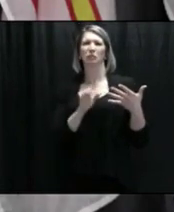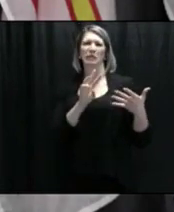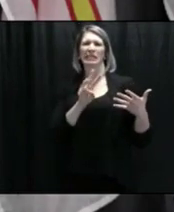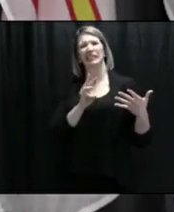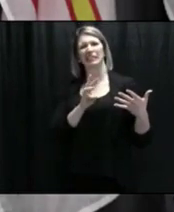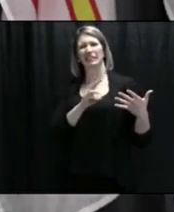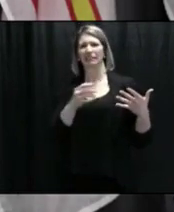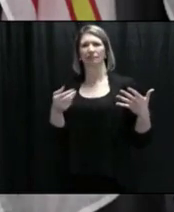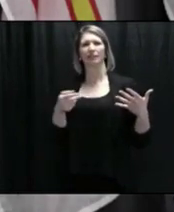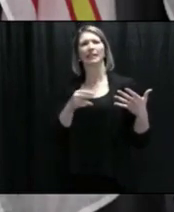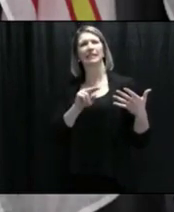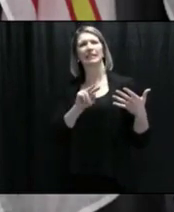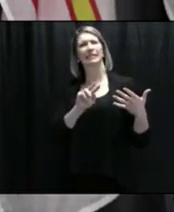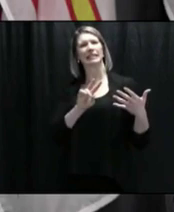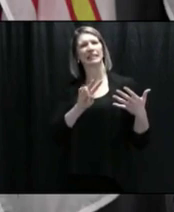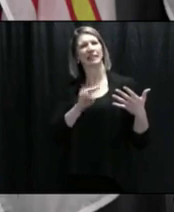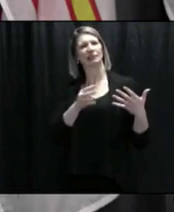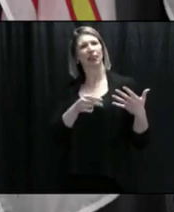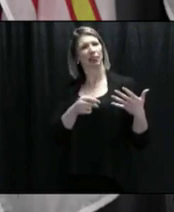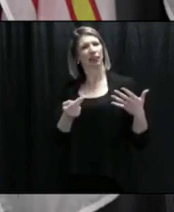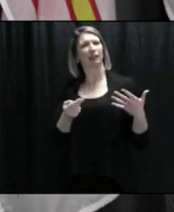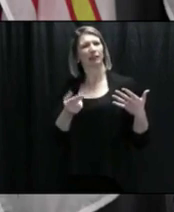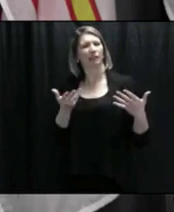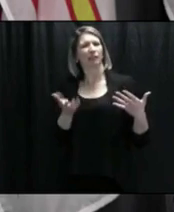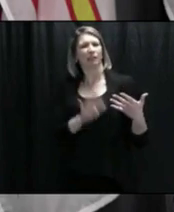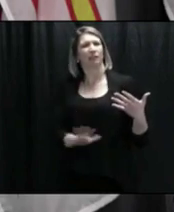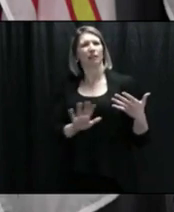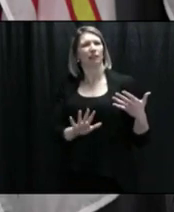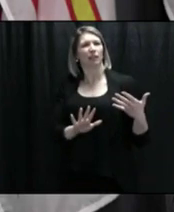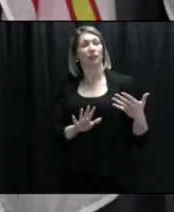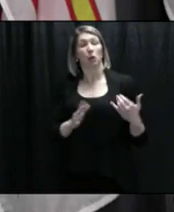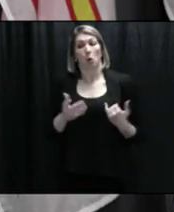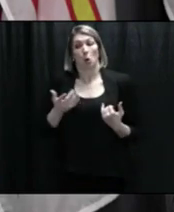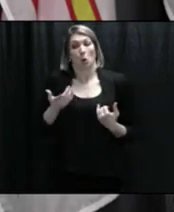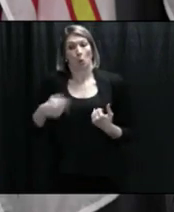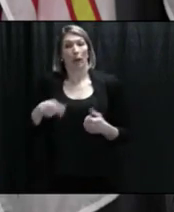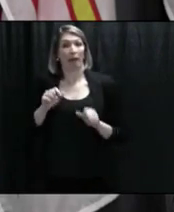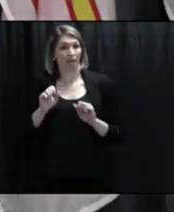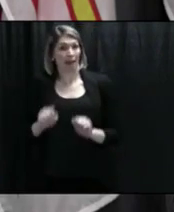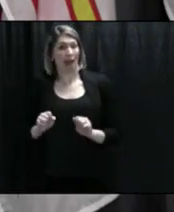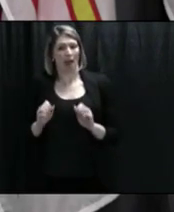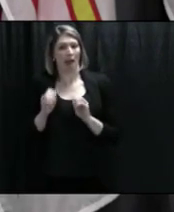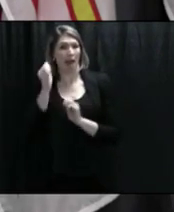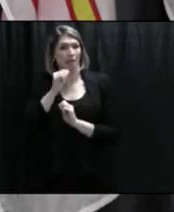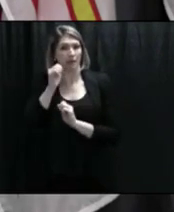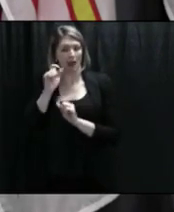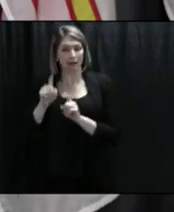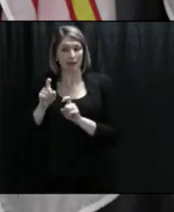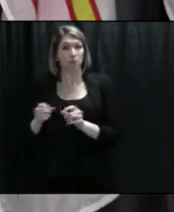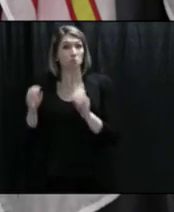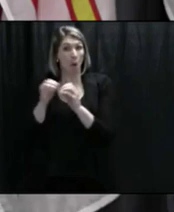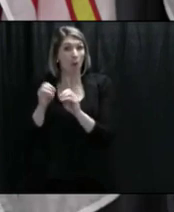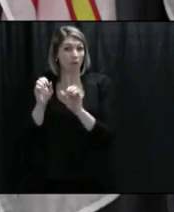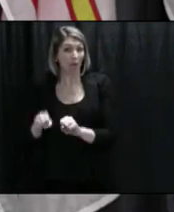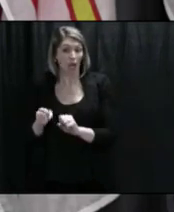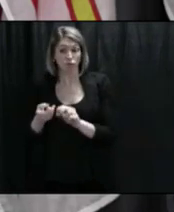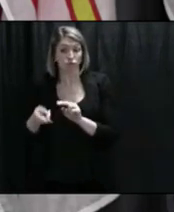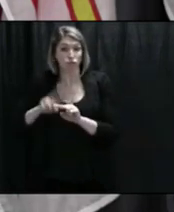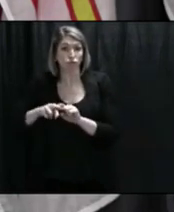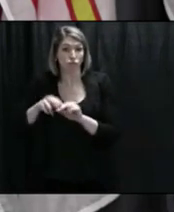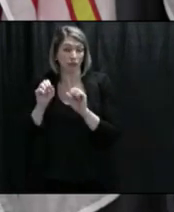territories with small population numbers. We have the capacity to, you know, to do more tests, but it comes down to sometimes,